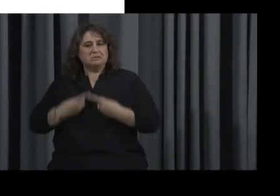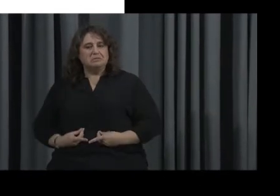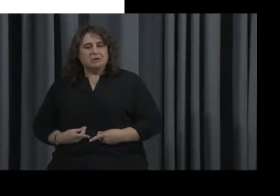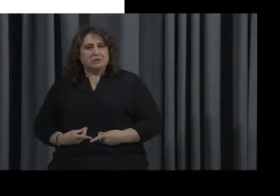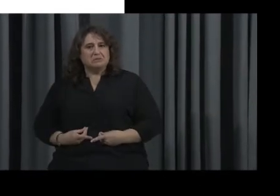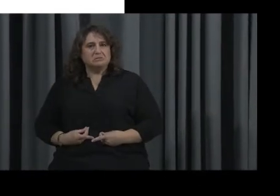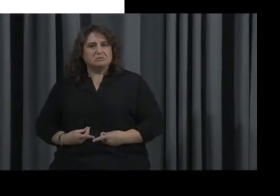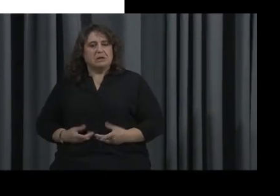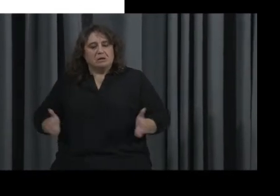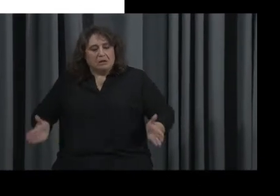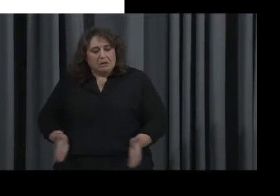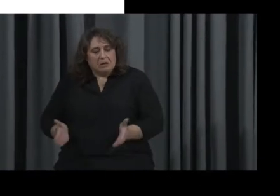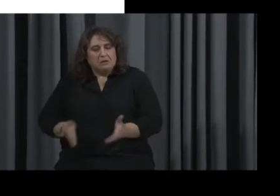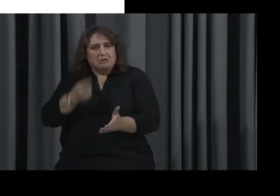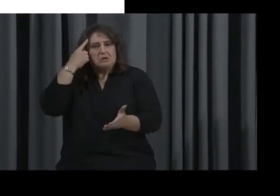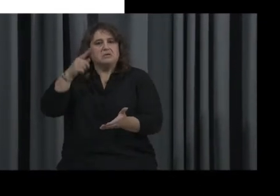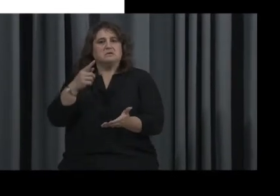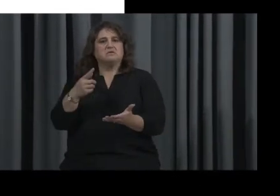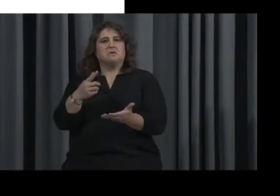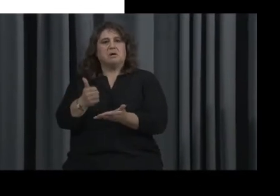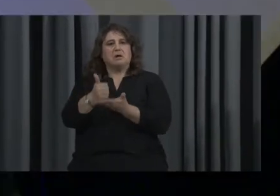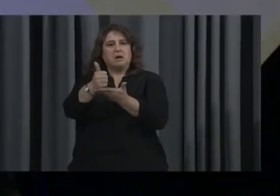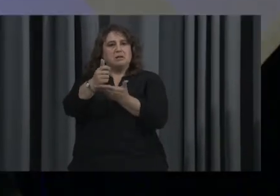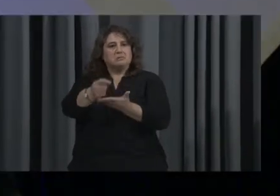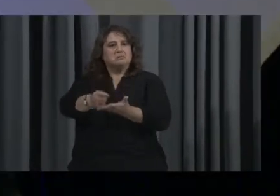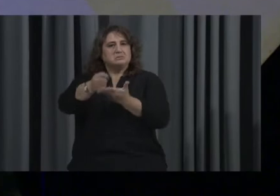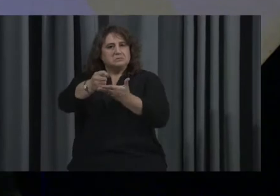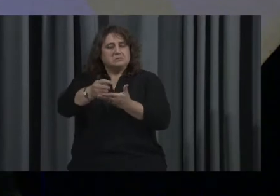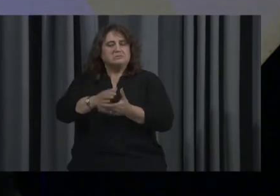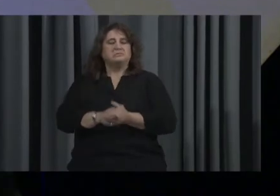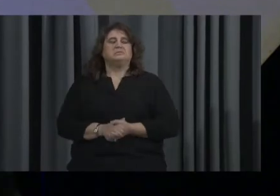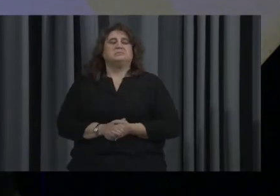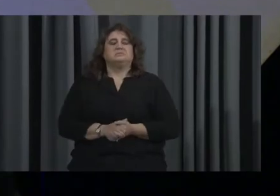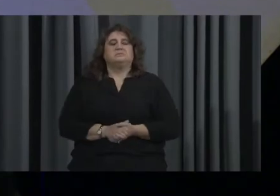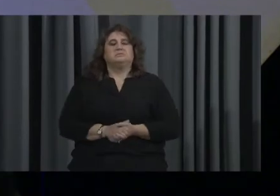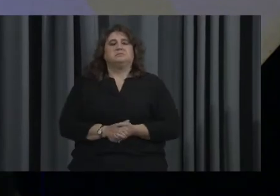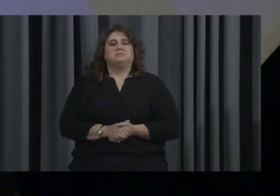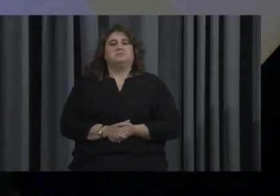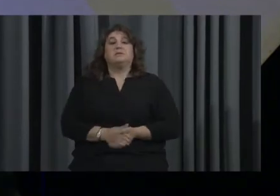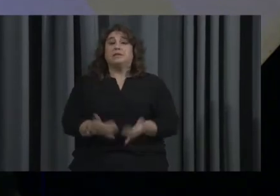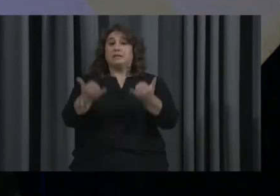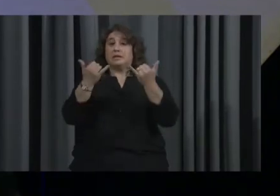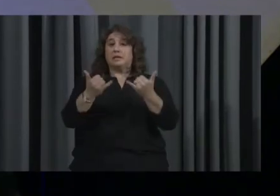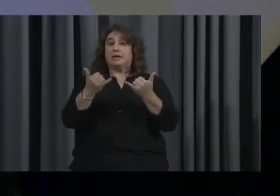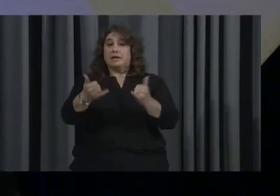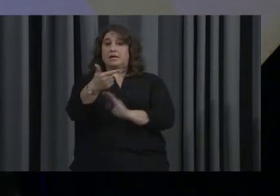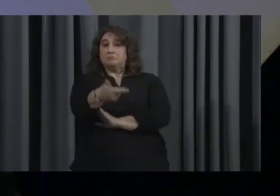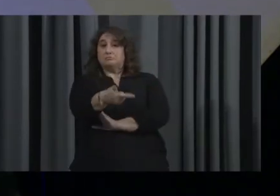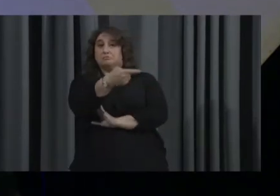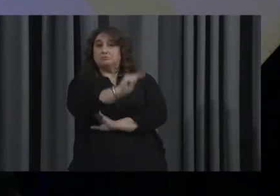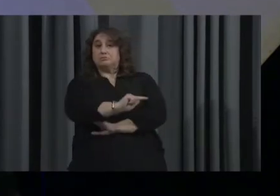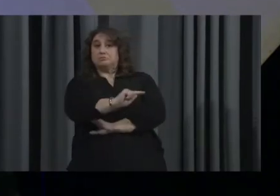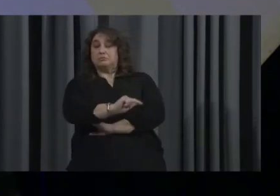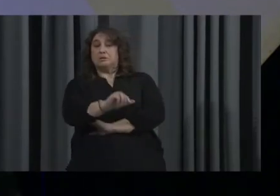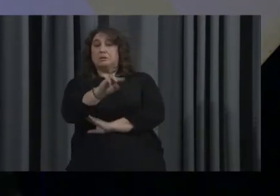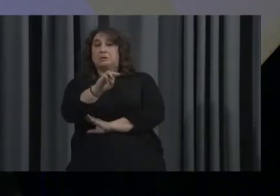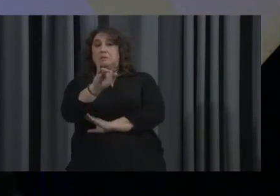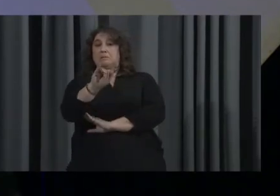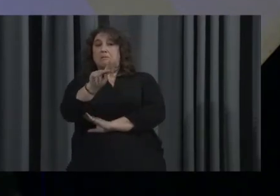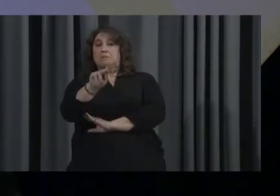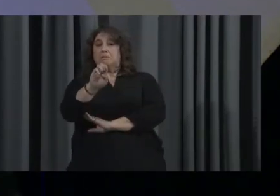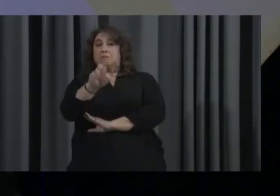because there's lots of help out there for people. So now, I would like to turn it over to Mr. Michael Mann